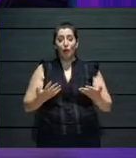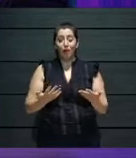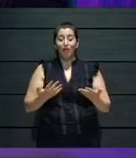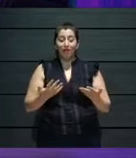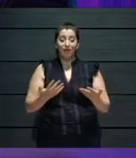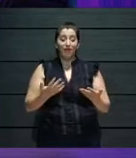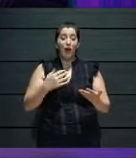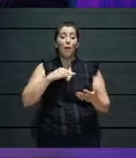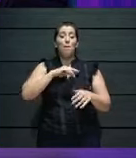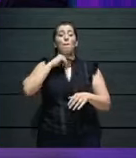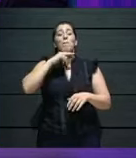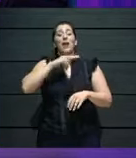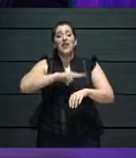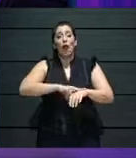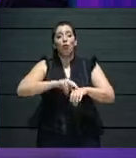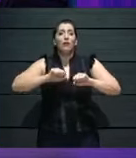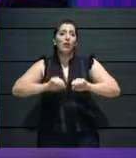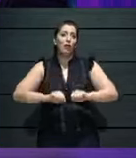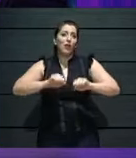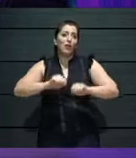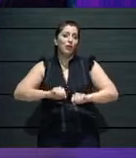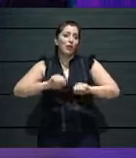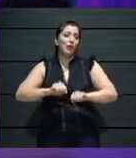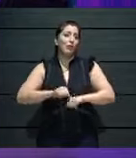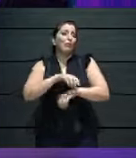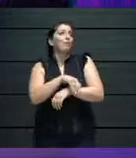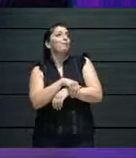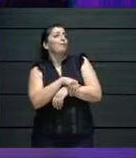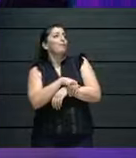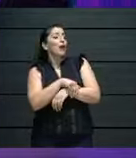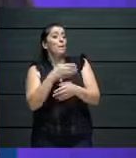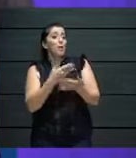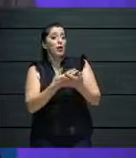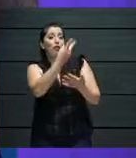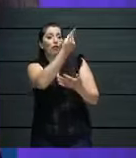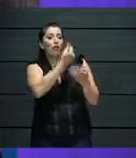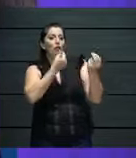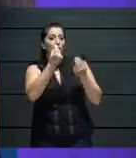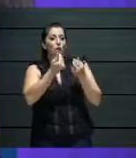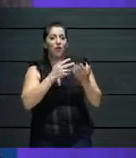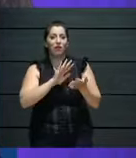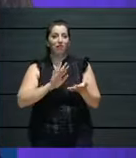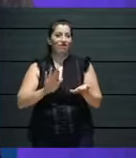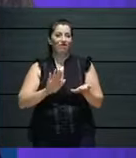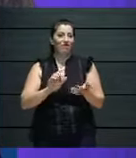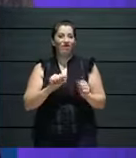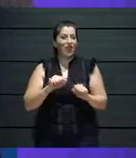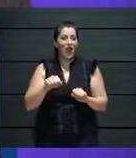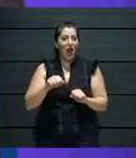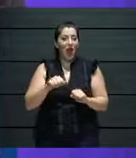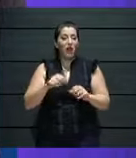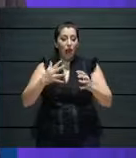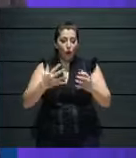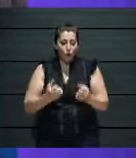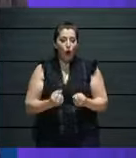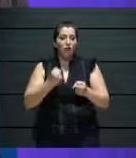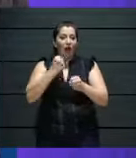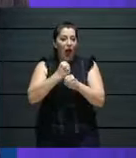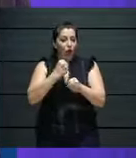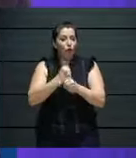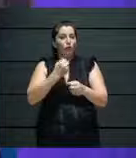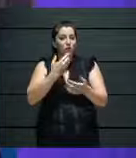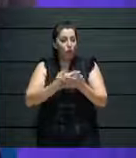Exactly, exactly. It's a very important point. And also, now, speaking of digital, we need to make sure that